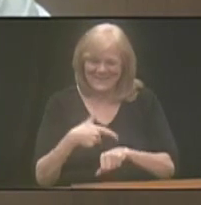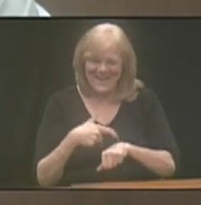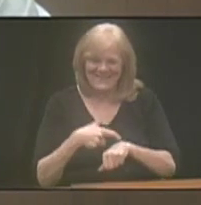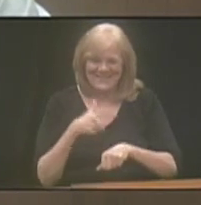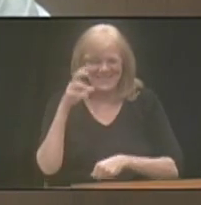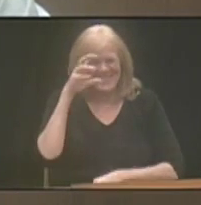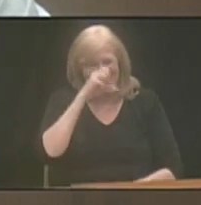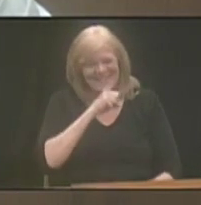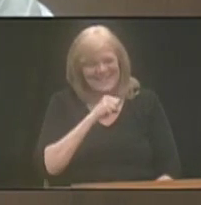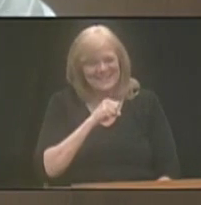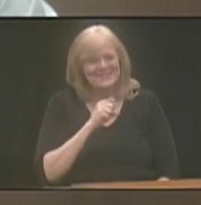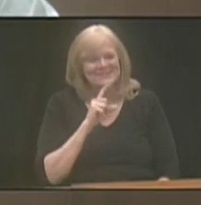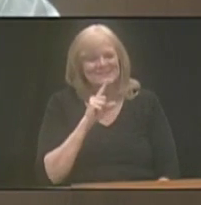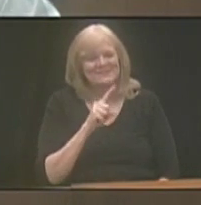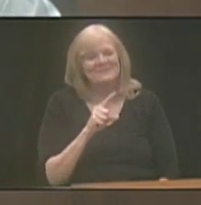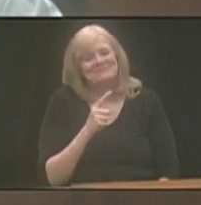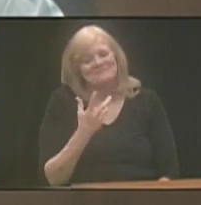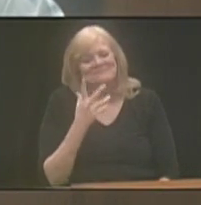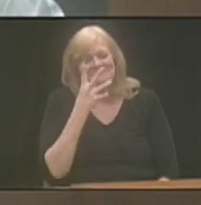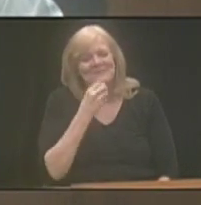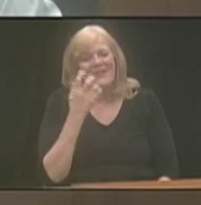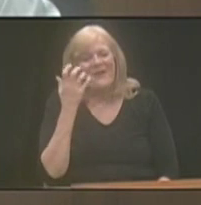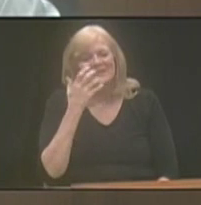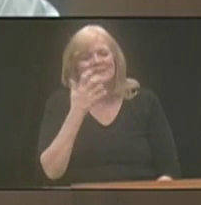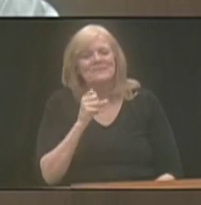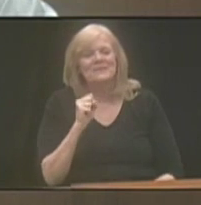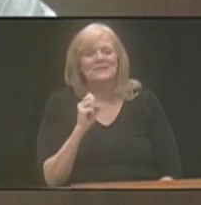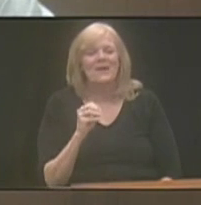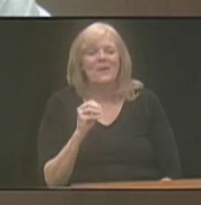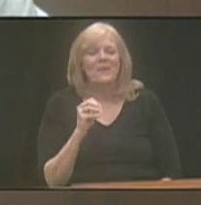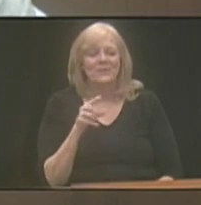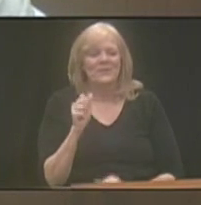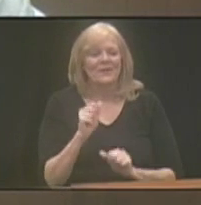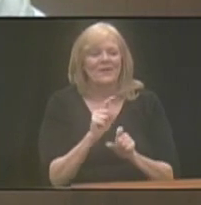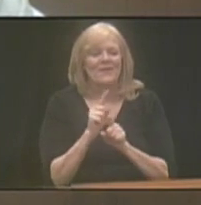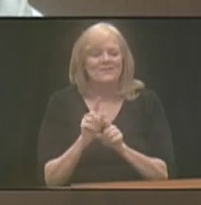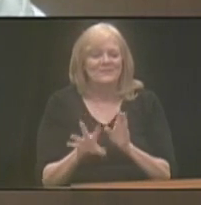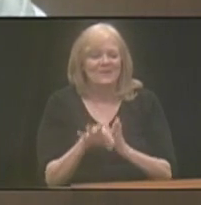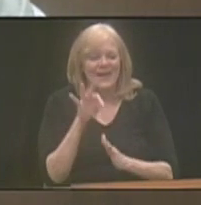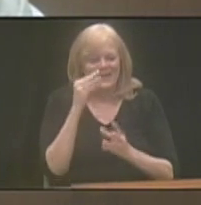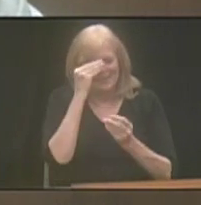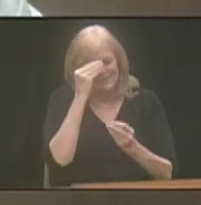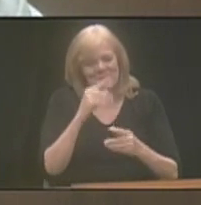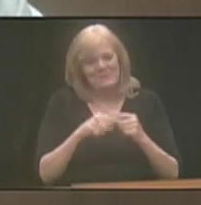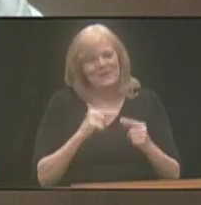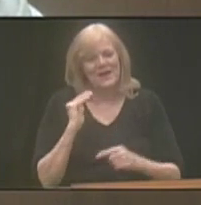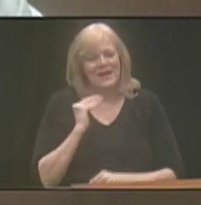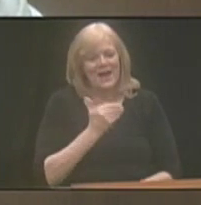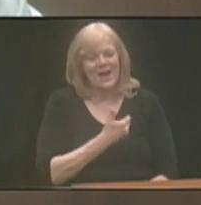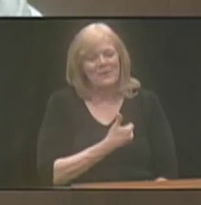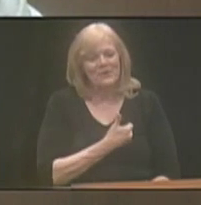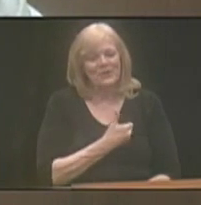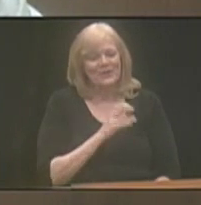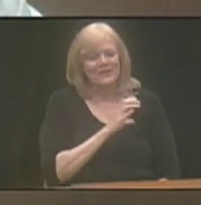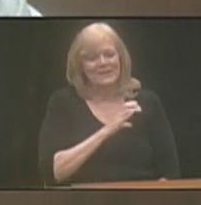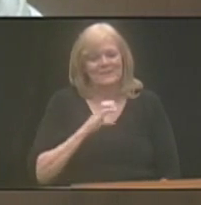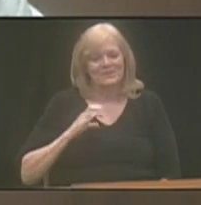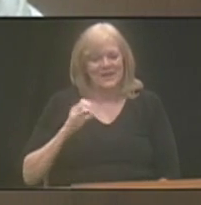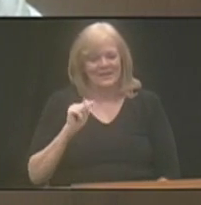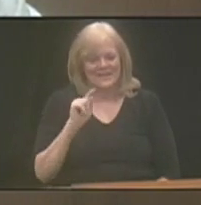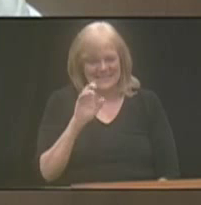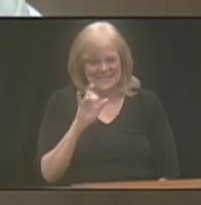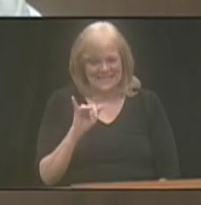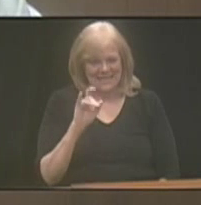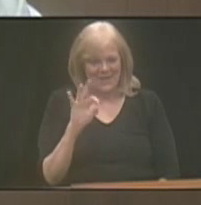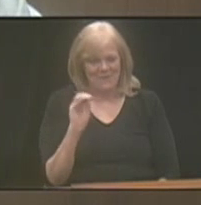times, I'm guessing. It's relatively awesome. So you can also find information about our commission at the